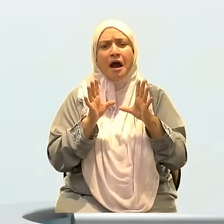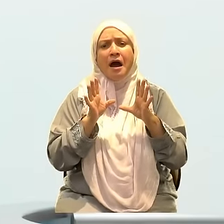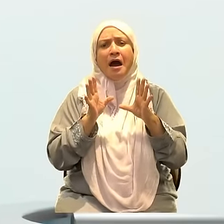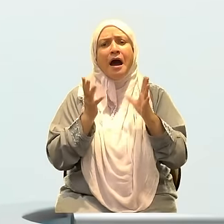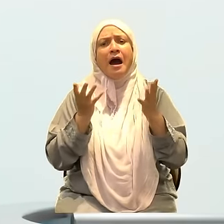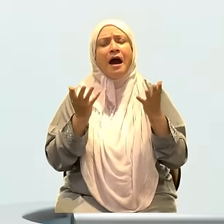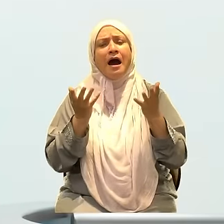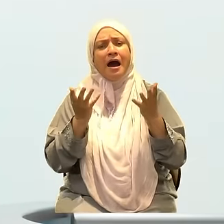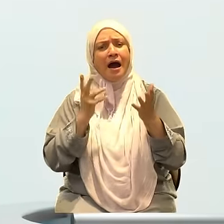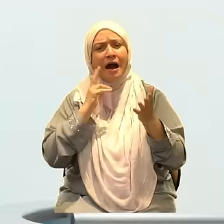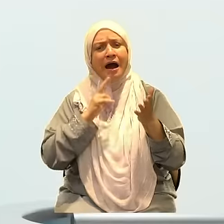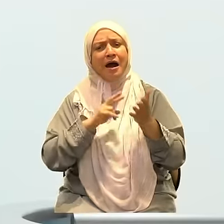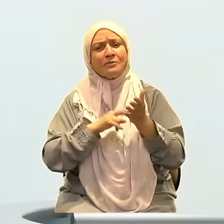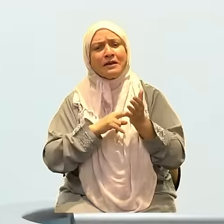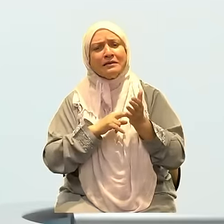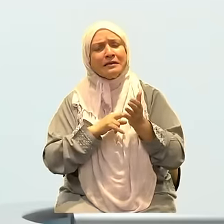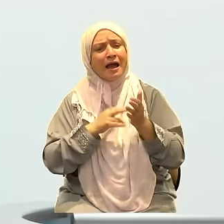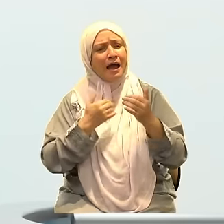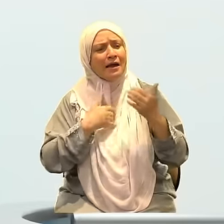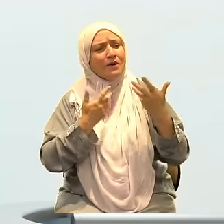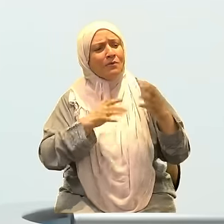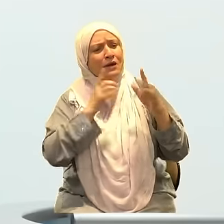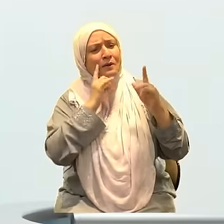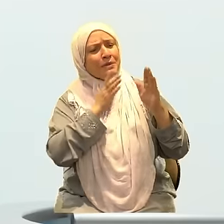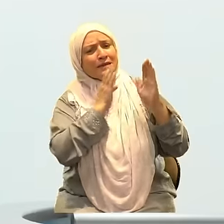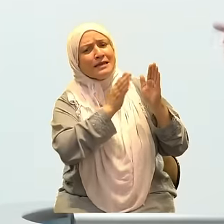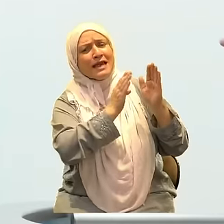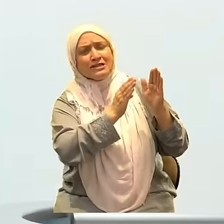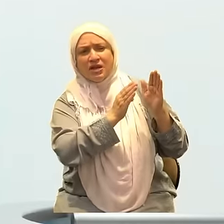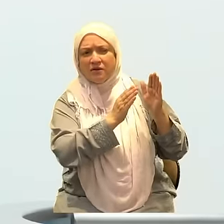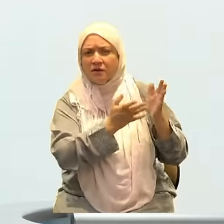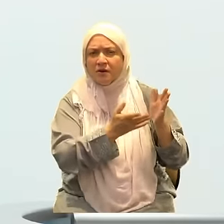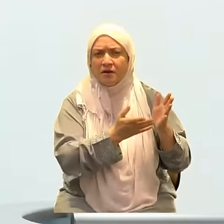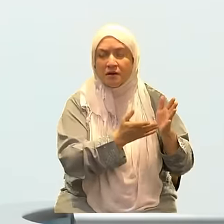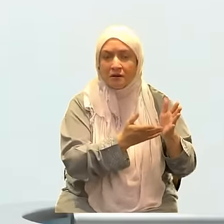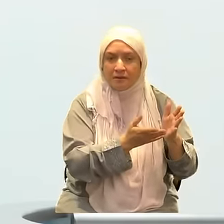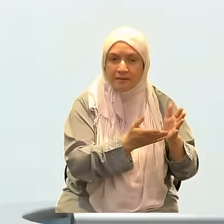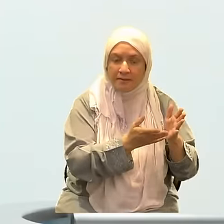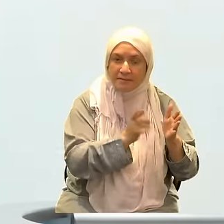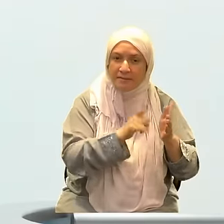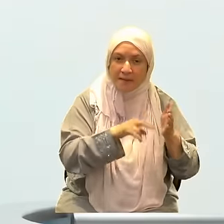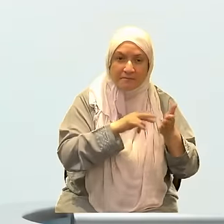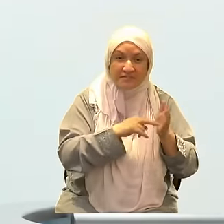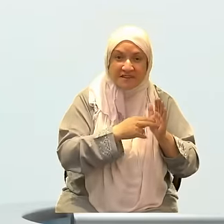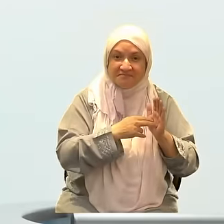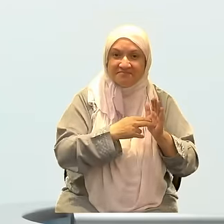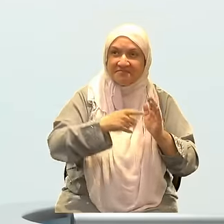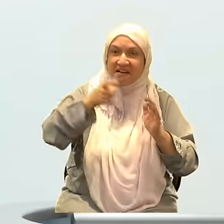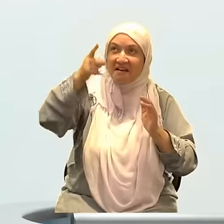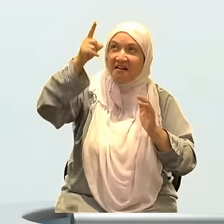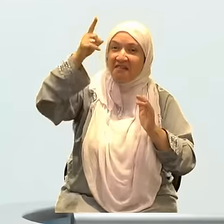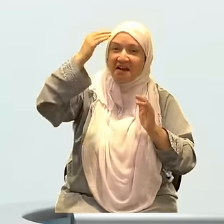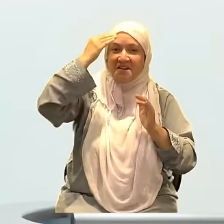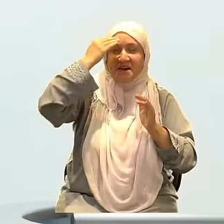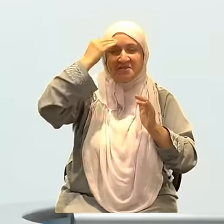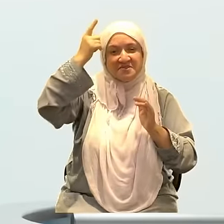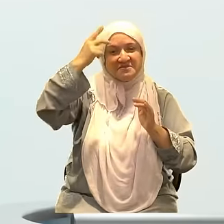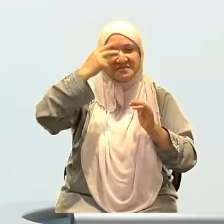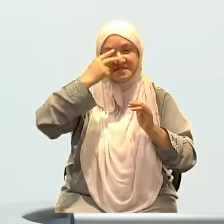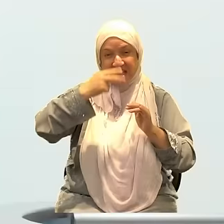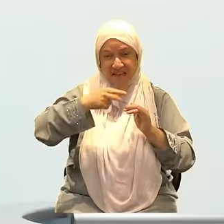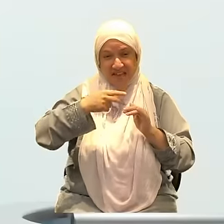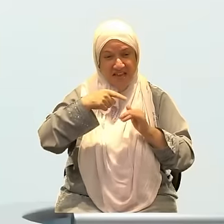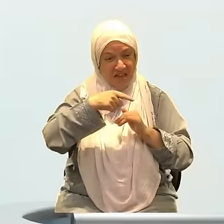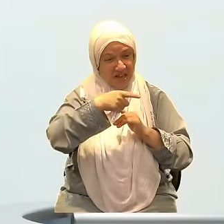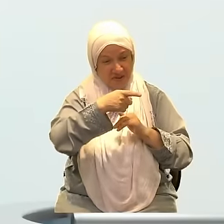Azzawajal connects that to forgetfulness of Him, forgetfulness of them, and forgetfulness of yourself. That's ghafla, a